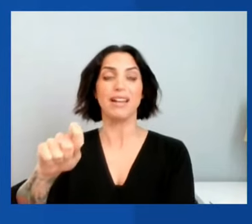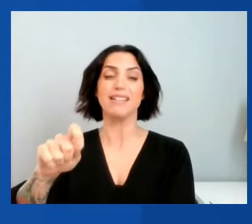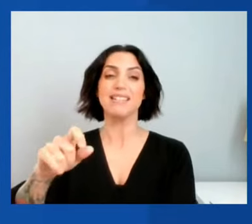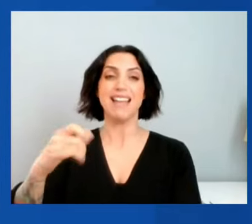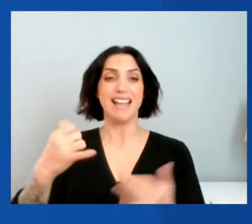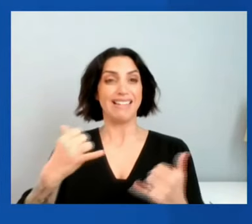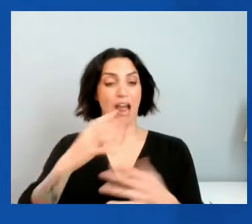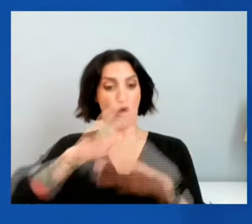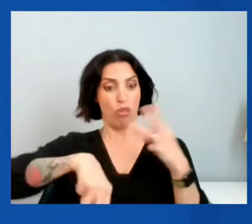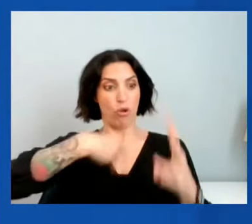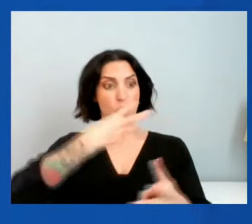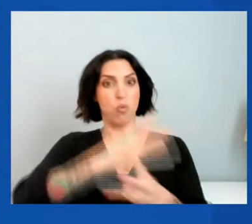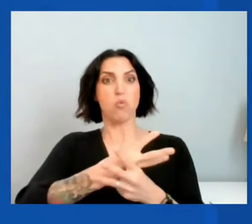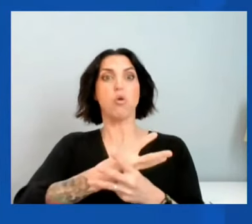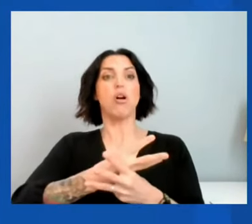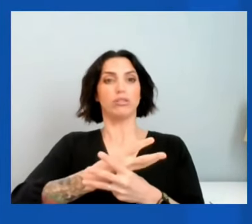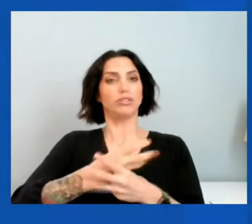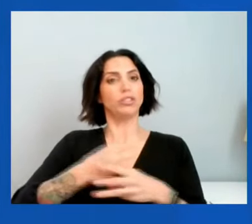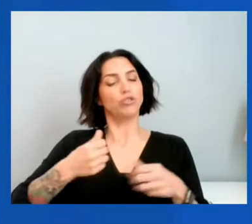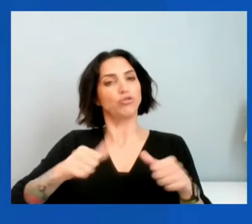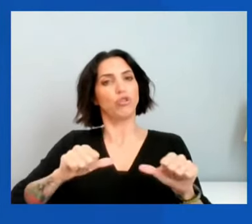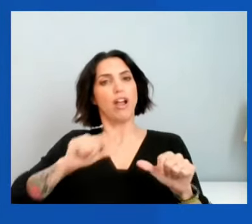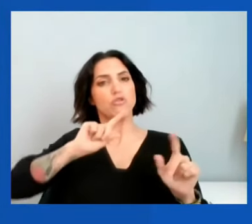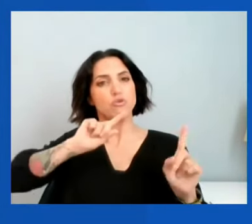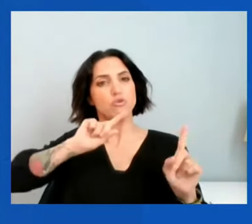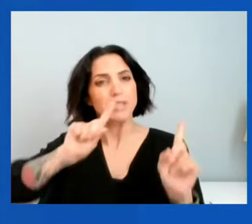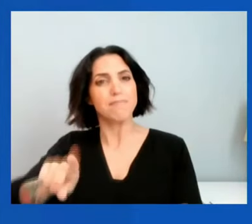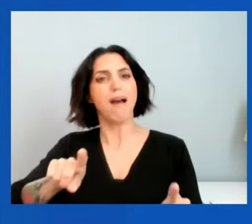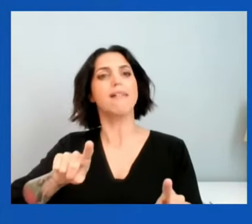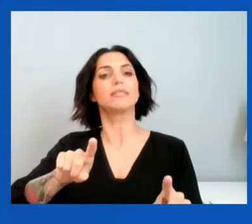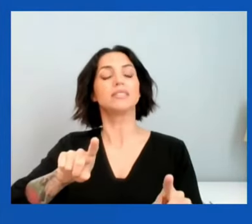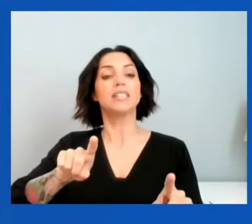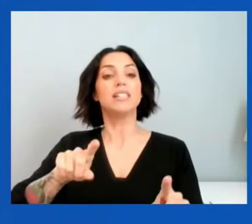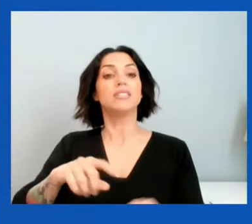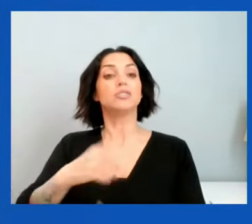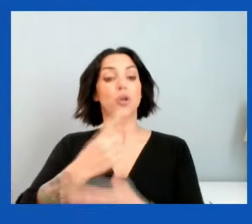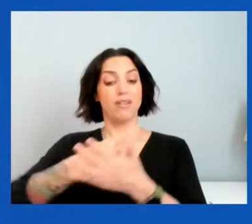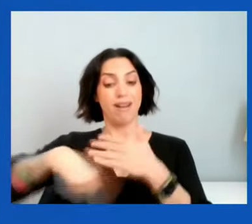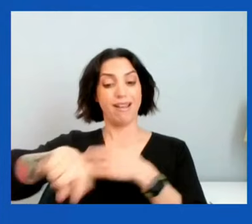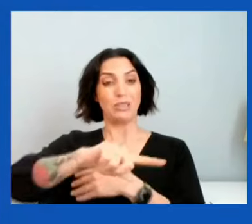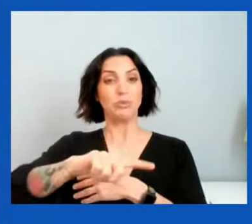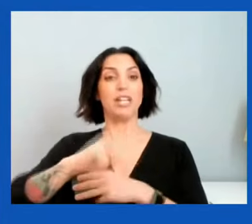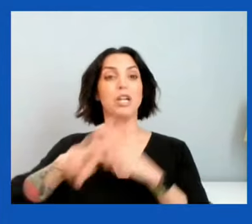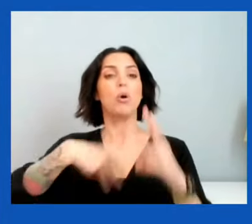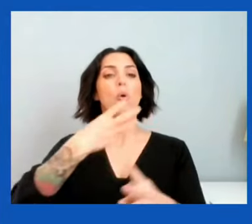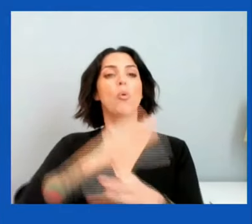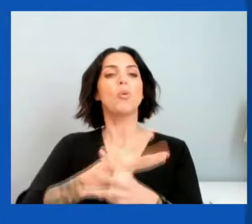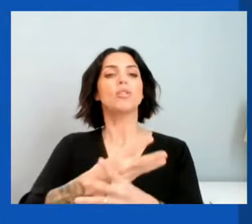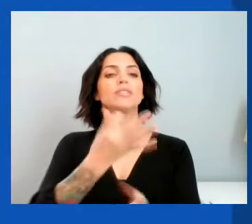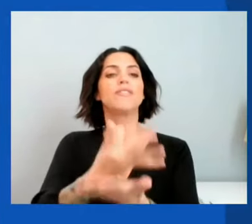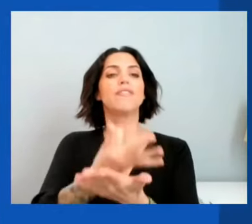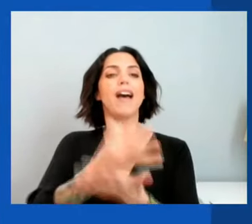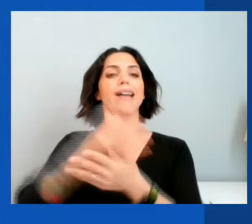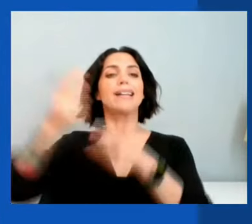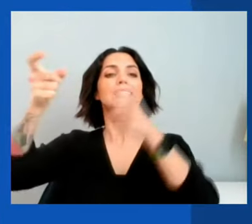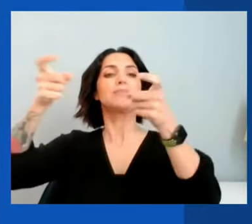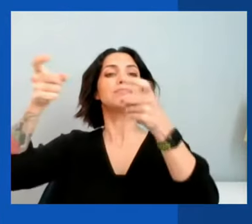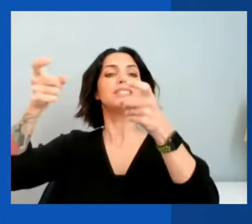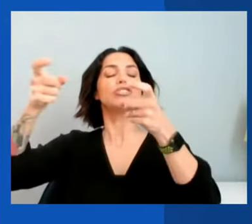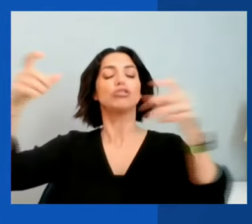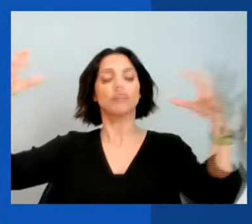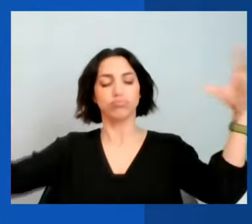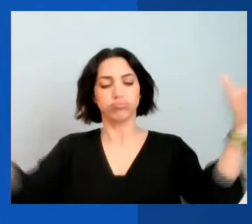economic response. In one week, the world's finance ministers and central bank governors will gather here in Washington